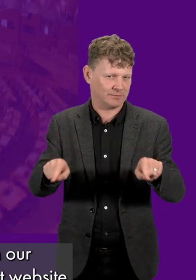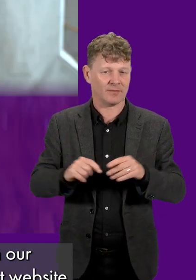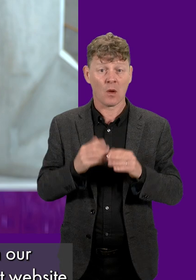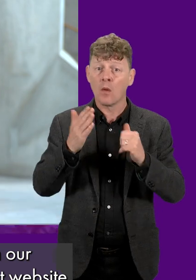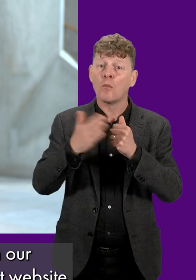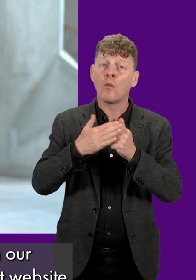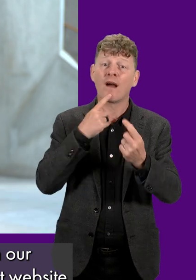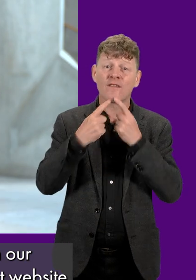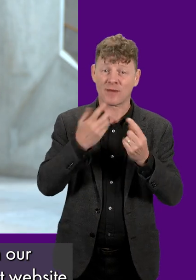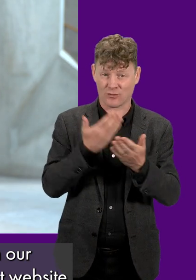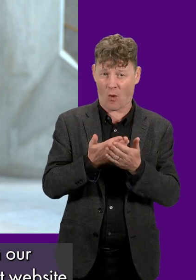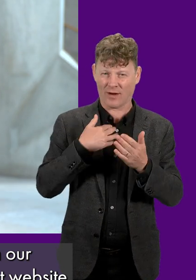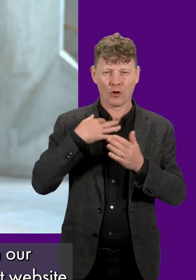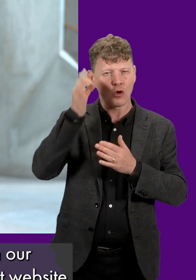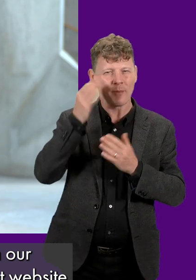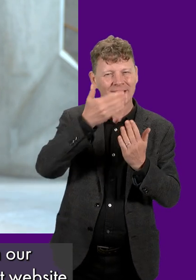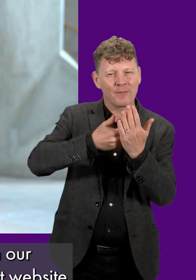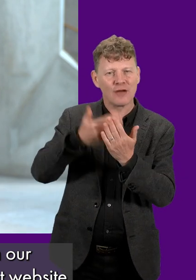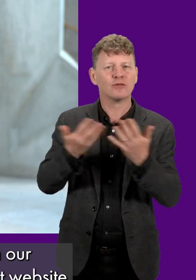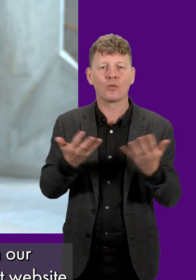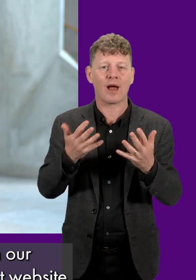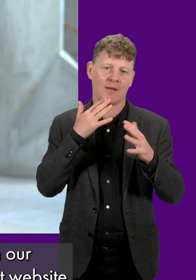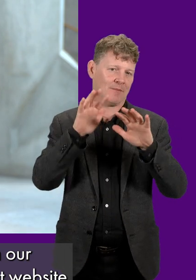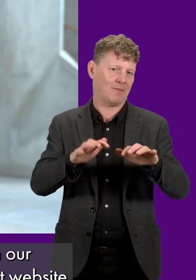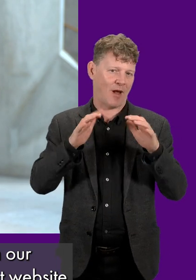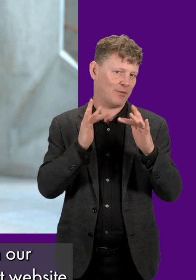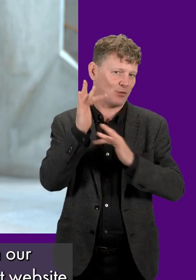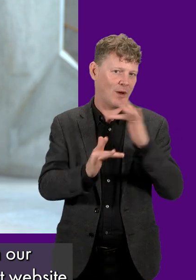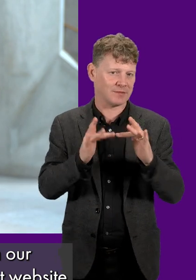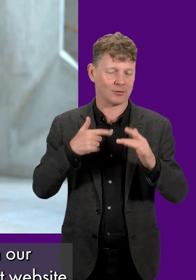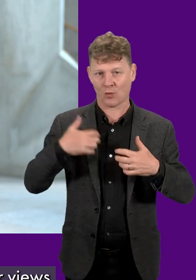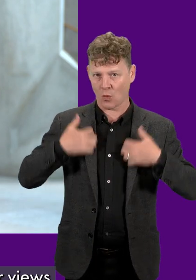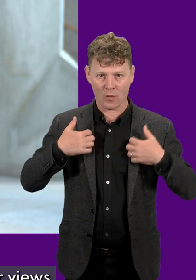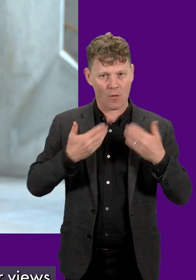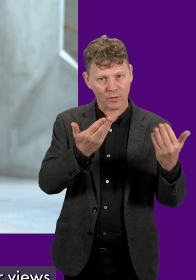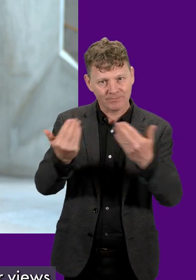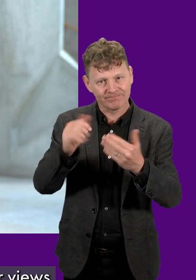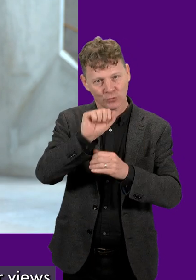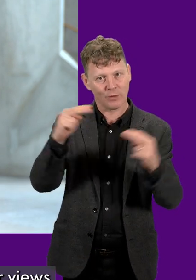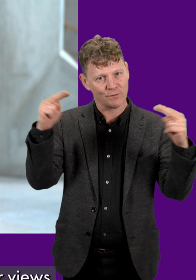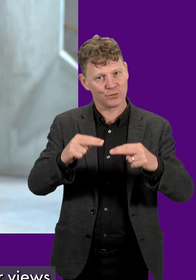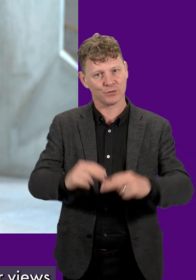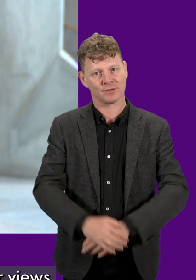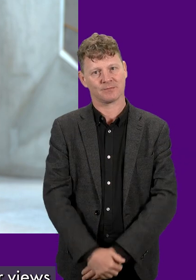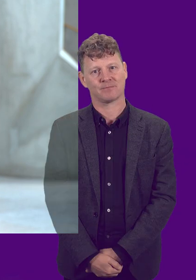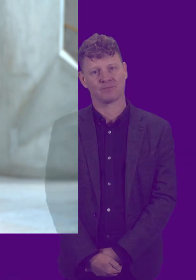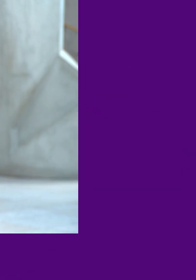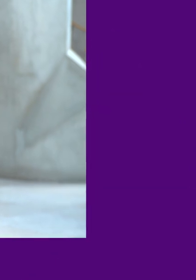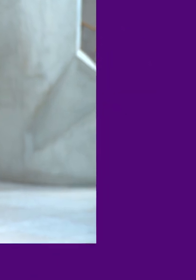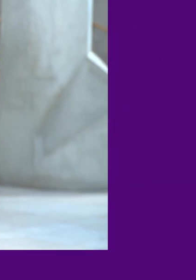More details are available on our committee pages on the Parliament website. We look forward to hitting your views.